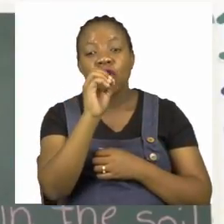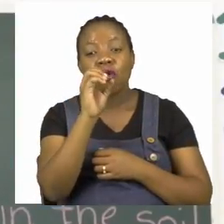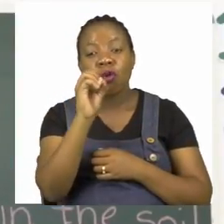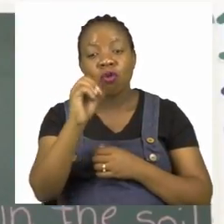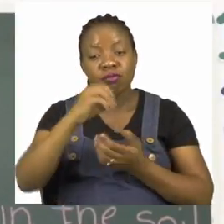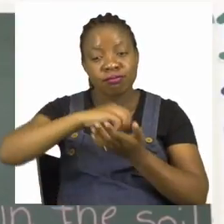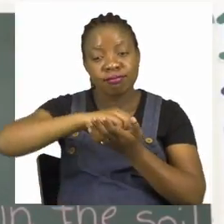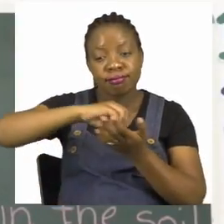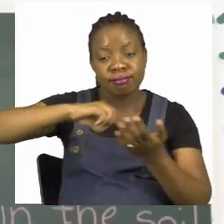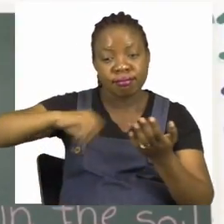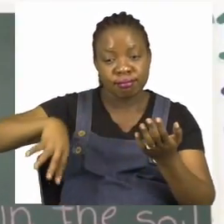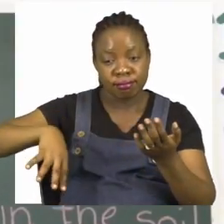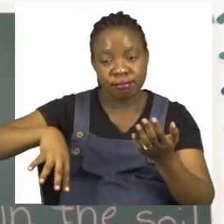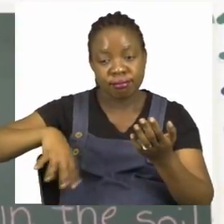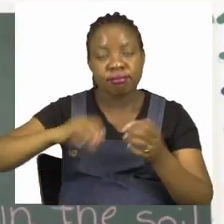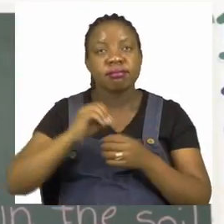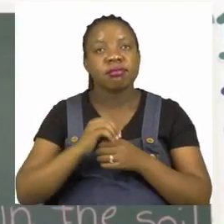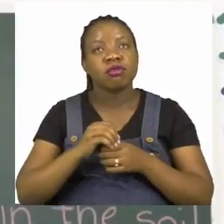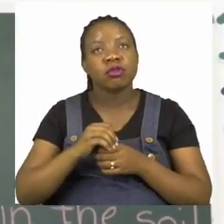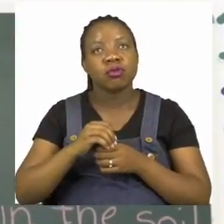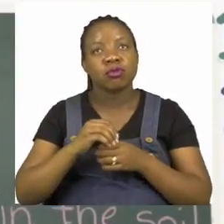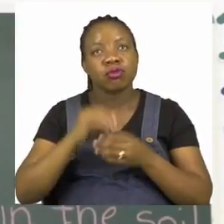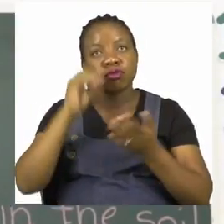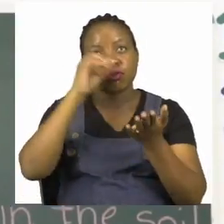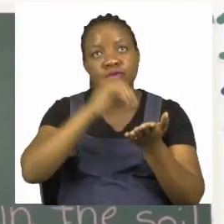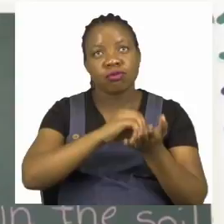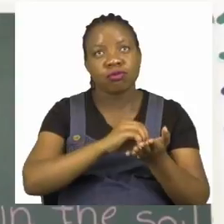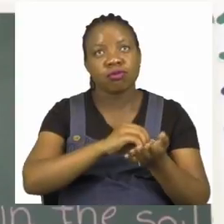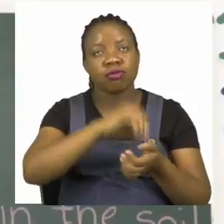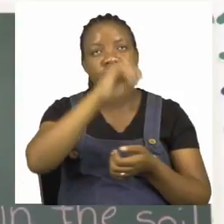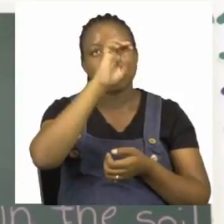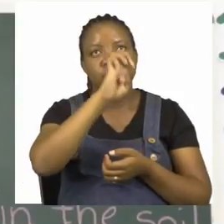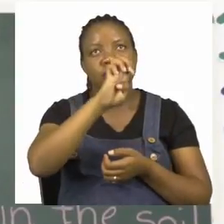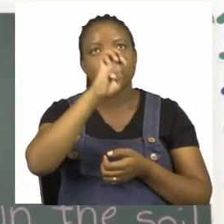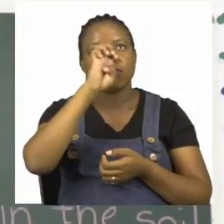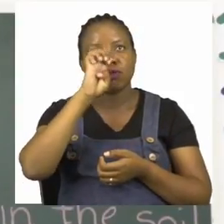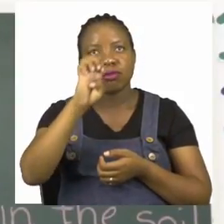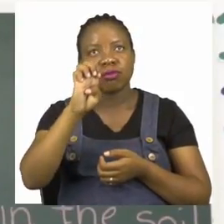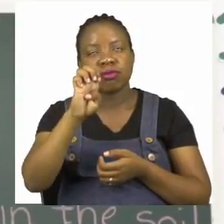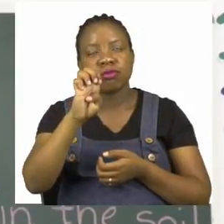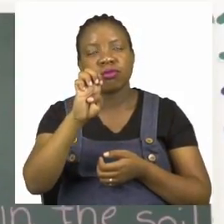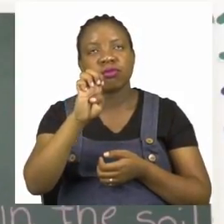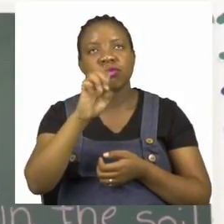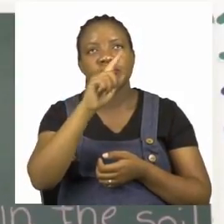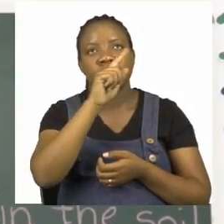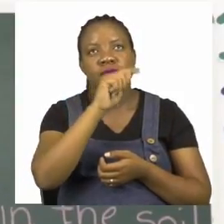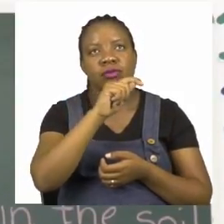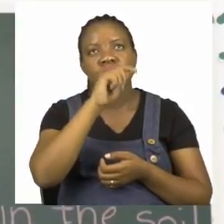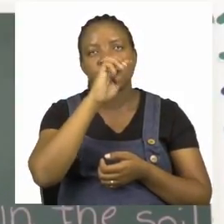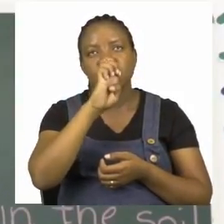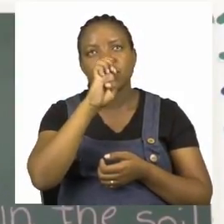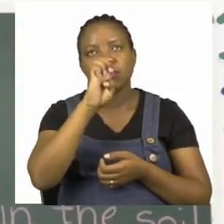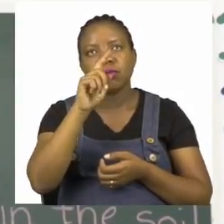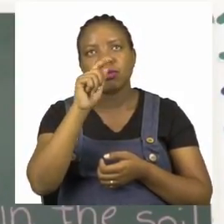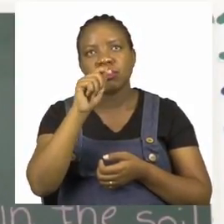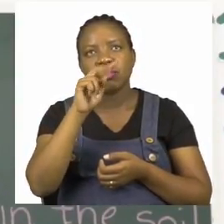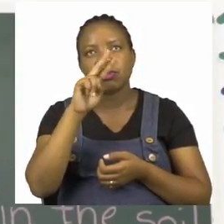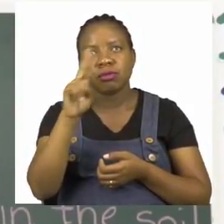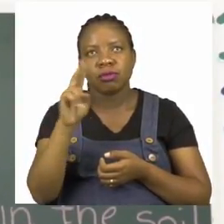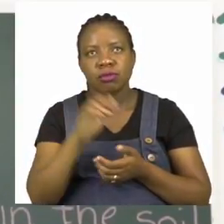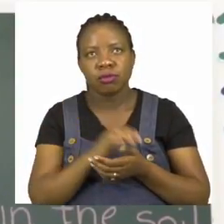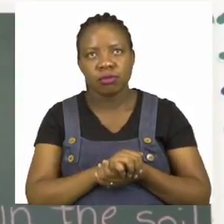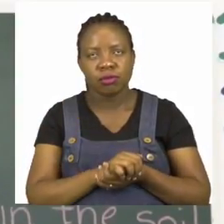tooth many teeth. Well done. Then this one for the word child.